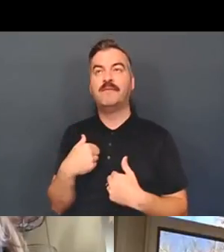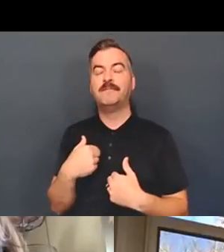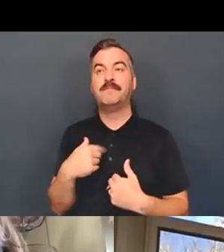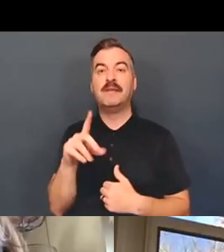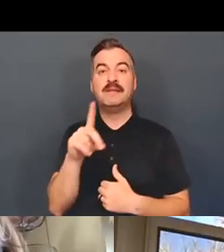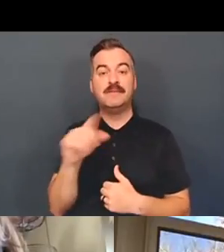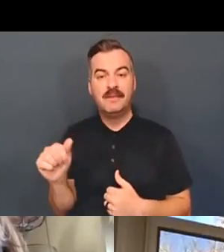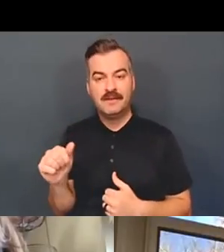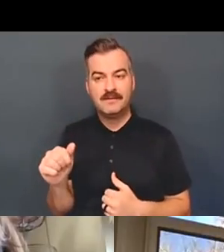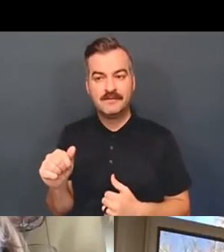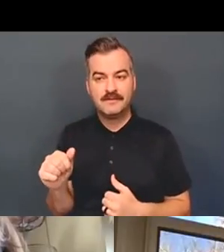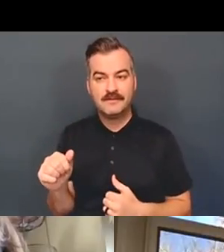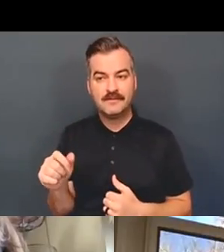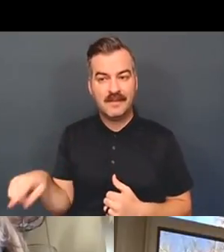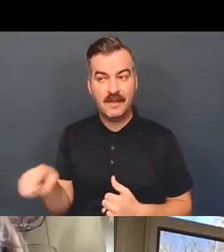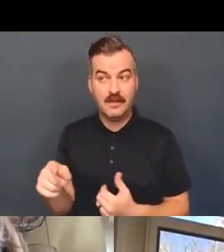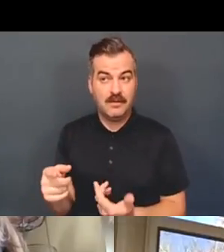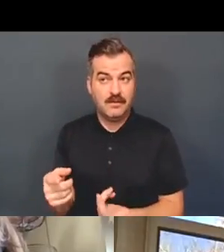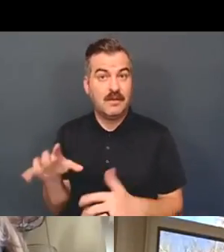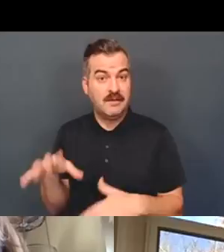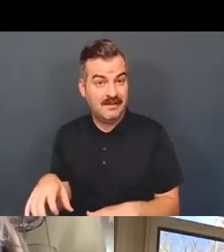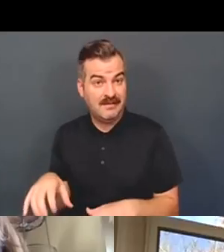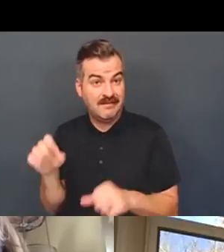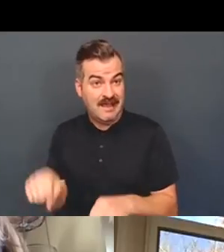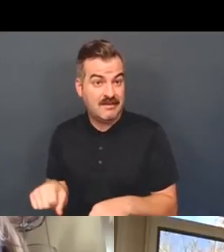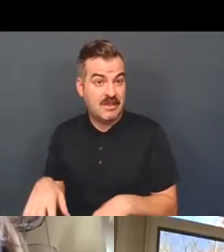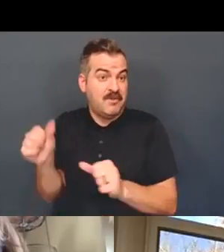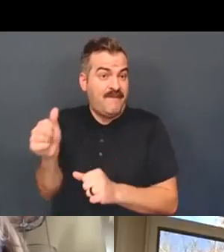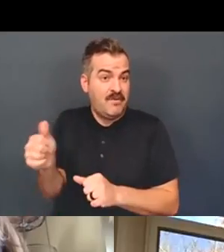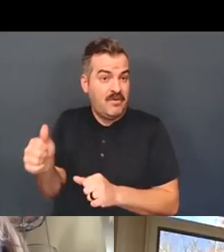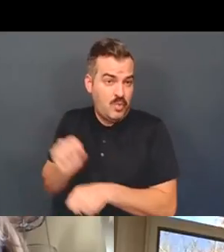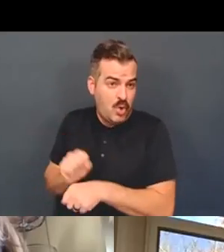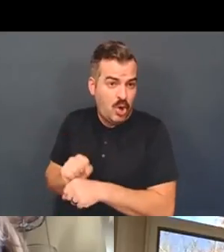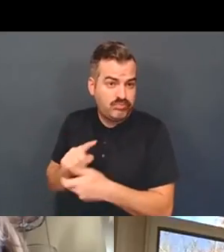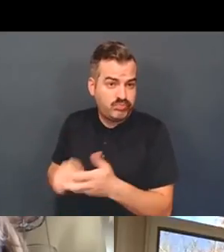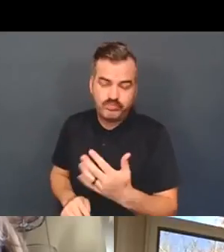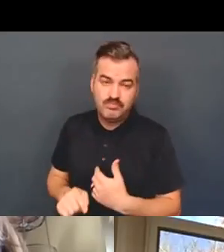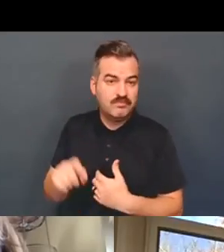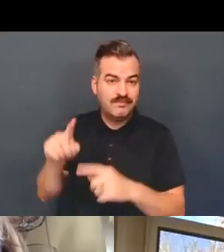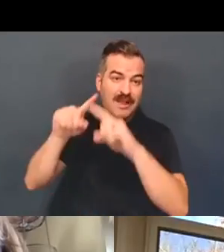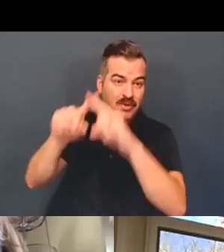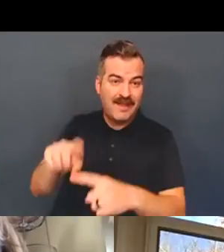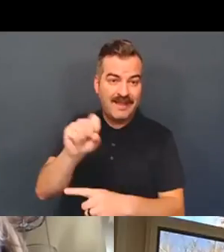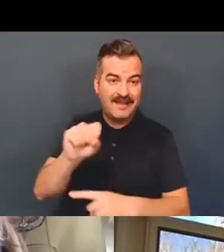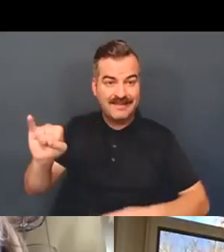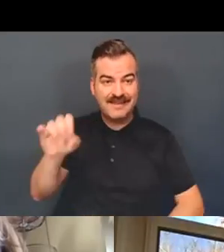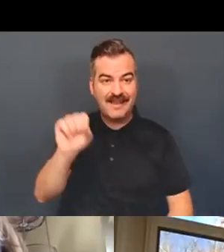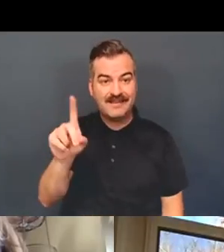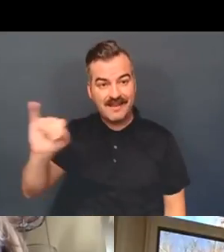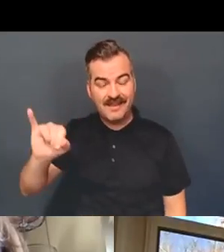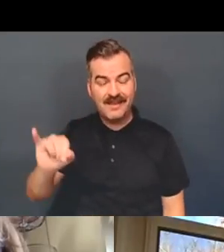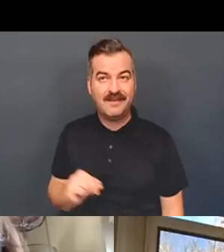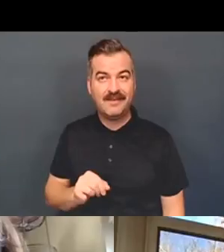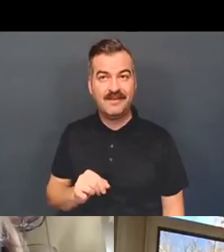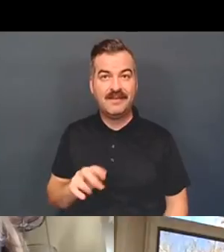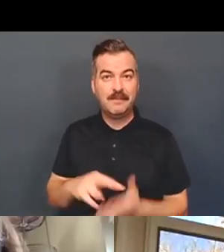disabilities who have to rely, who do rely on SSI and SSDI, look like